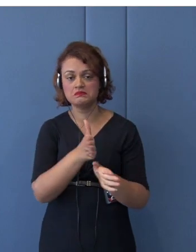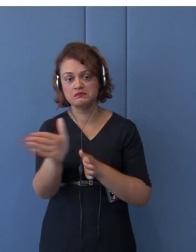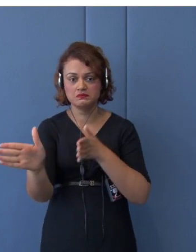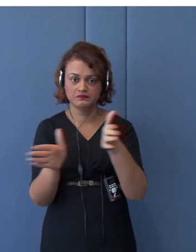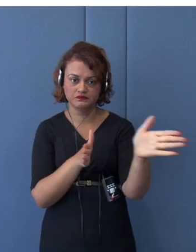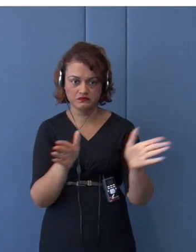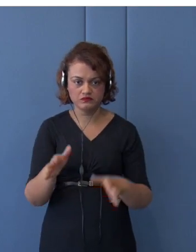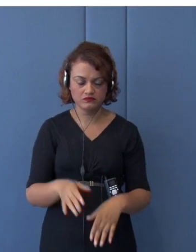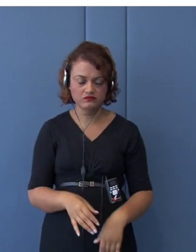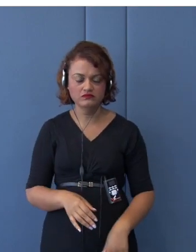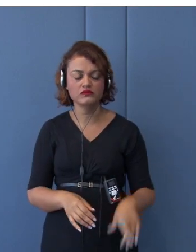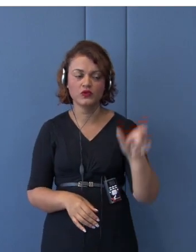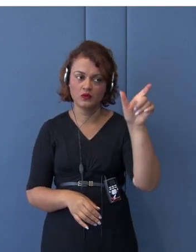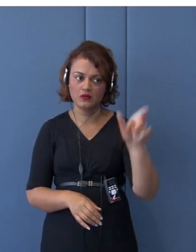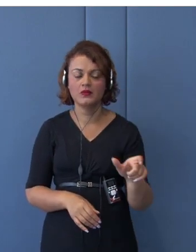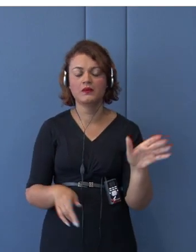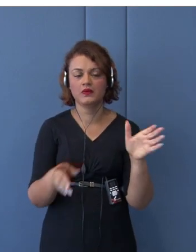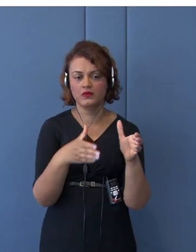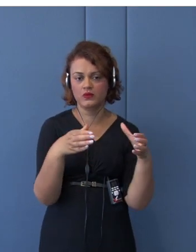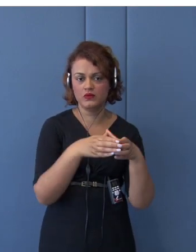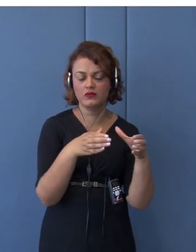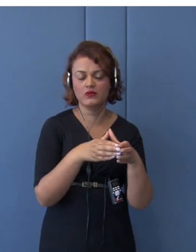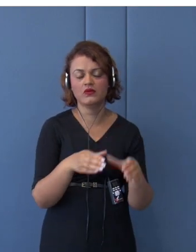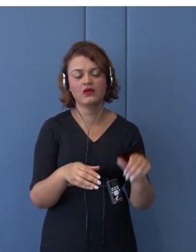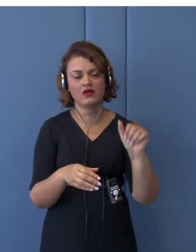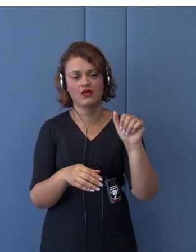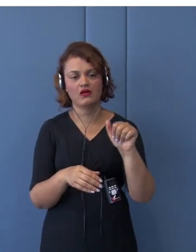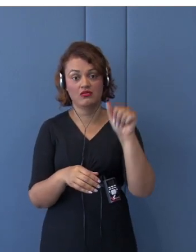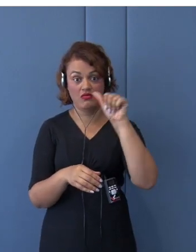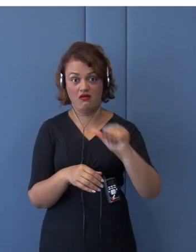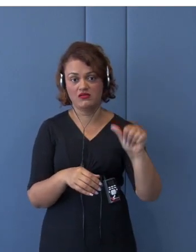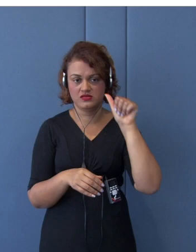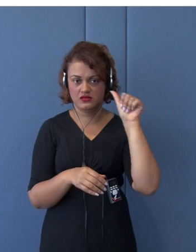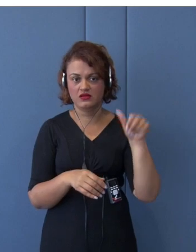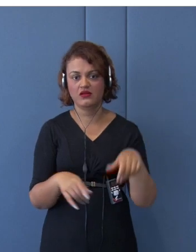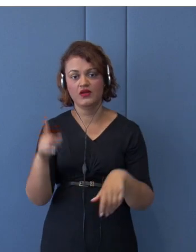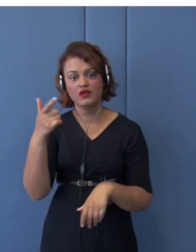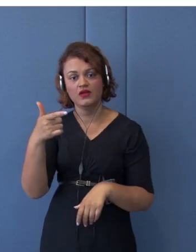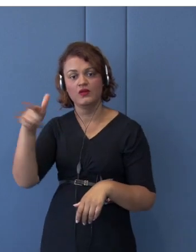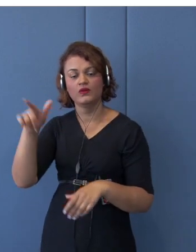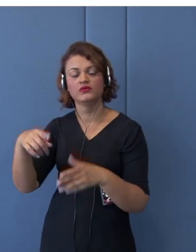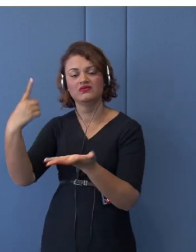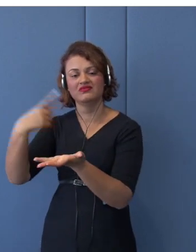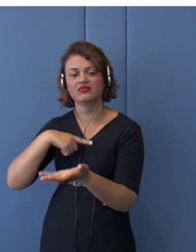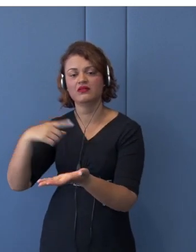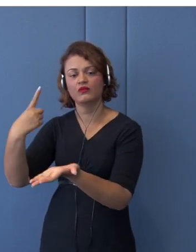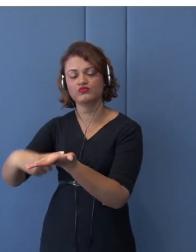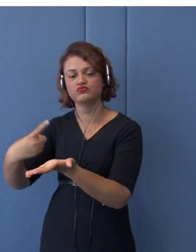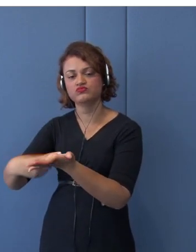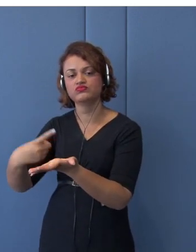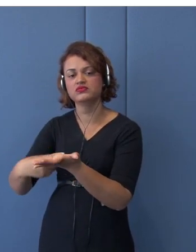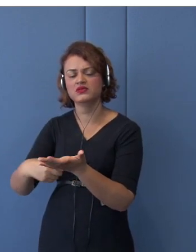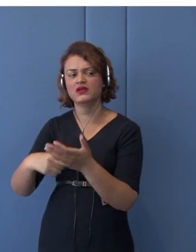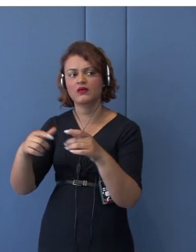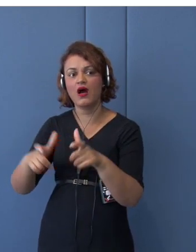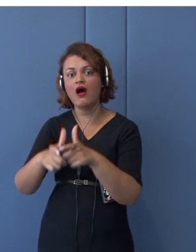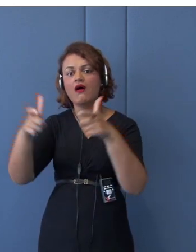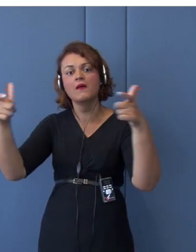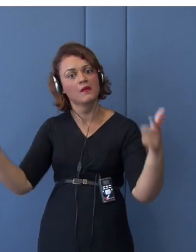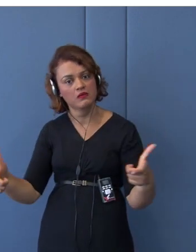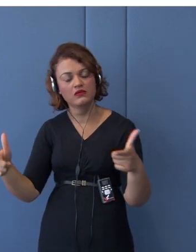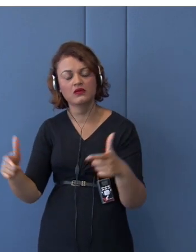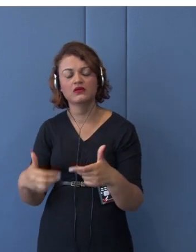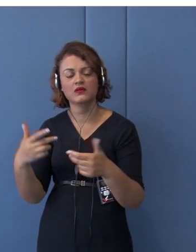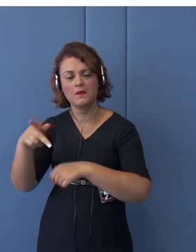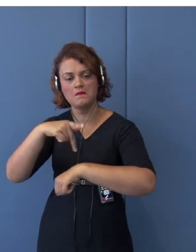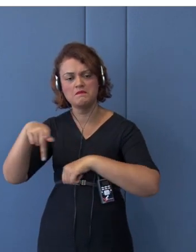and for East Asia, we have RCEP, Regional Comprehensive Economic Partnership, Comprehensive Comprehensive comprising 16 countries. And for the Pacific